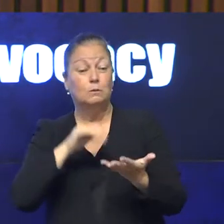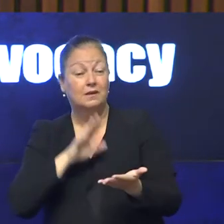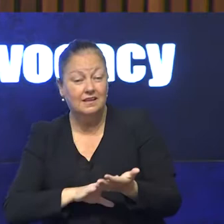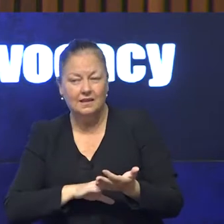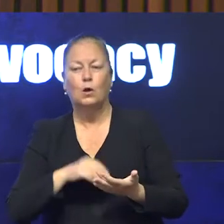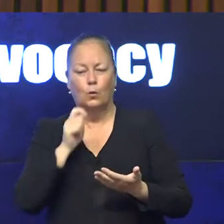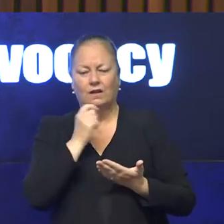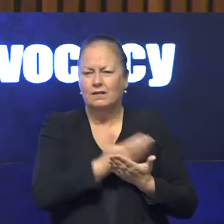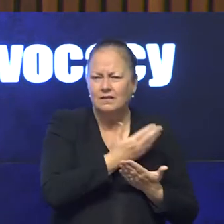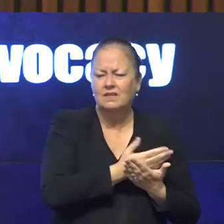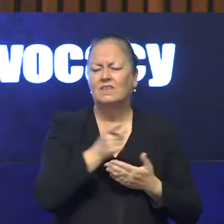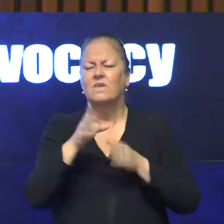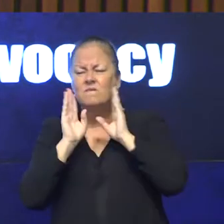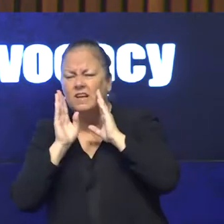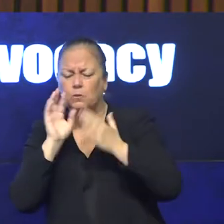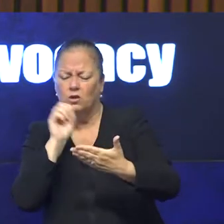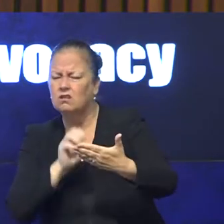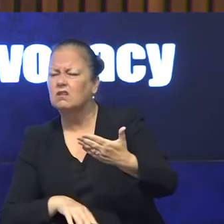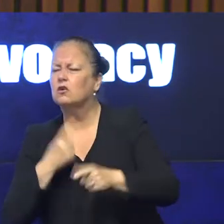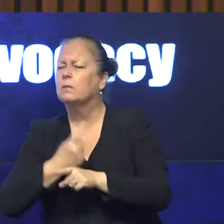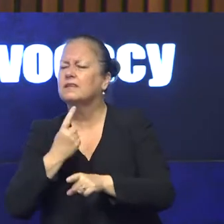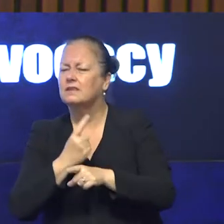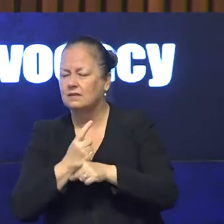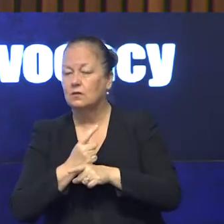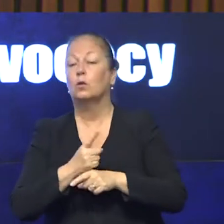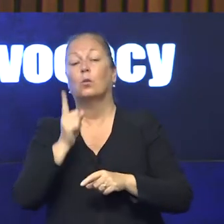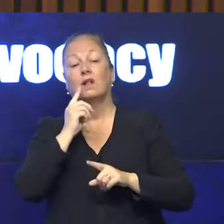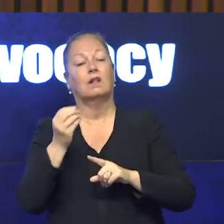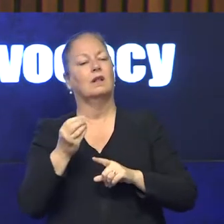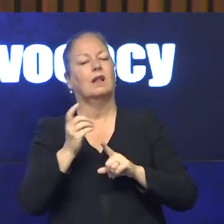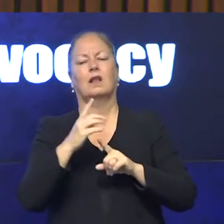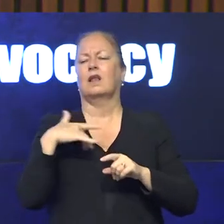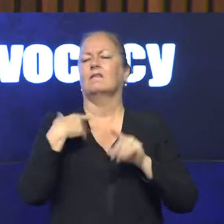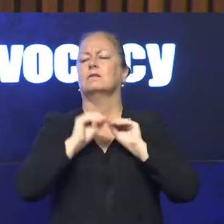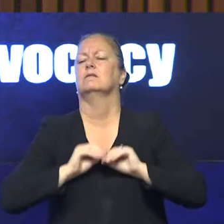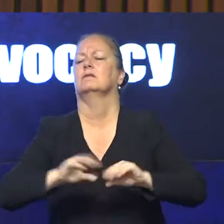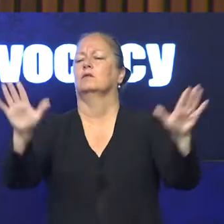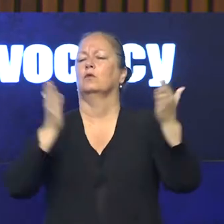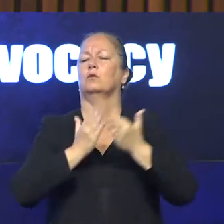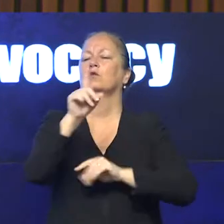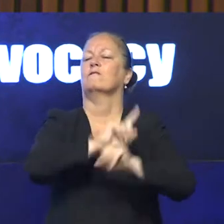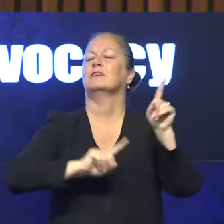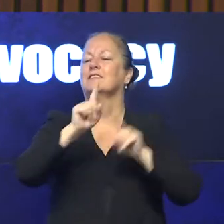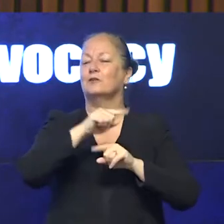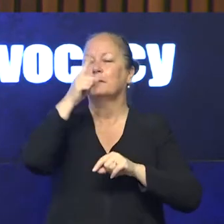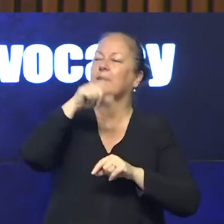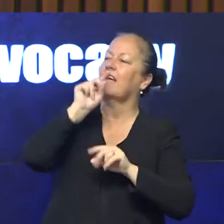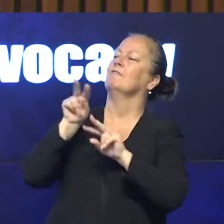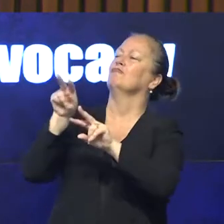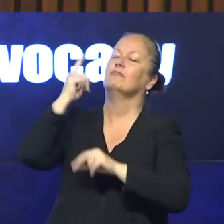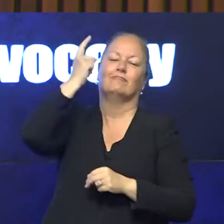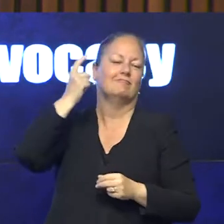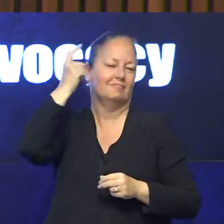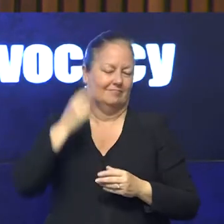and Facebook comments and have them live-streamed throughout the conference. There are also